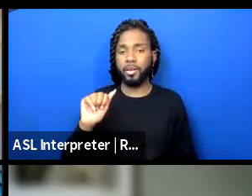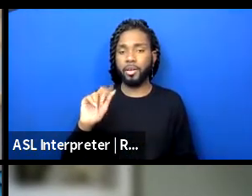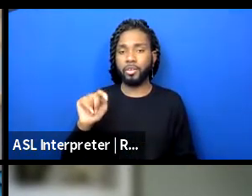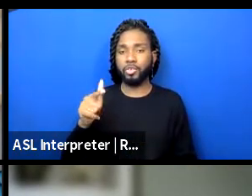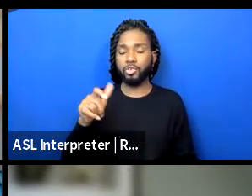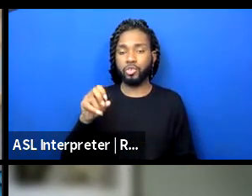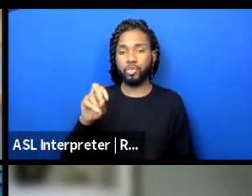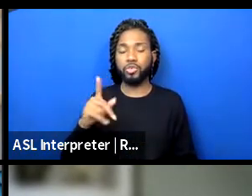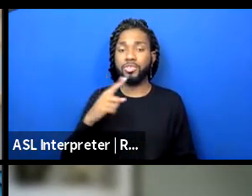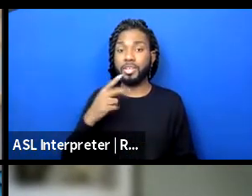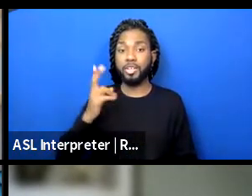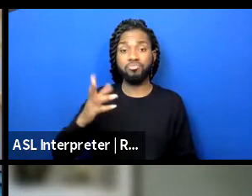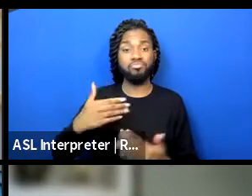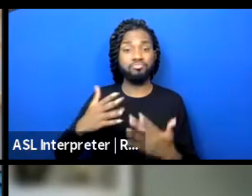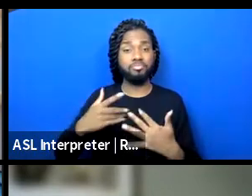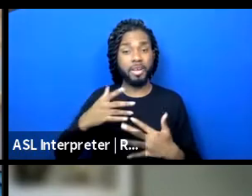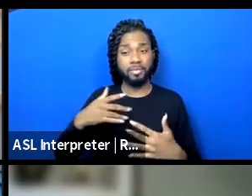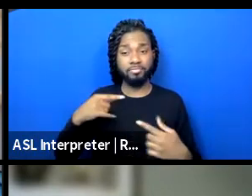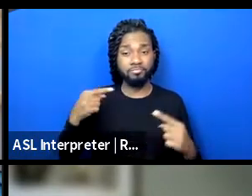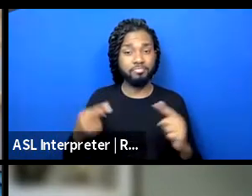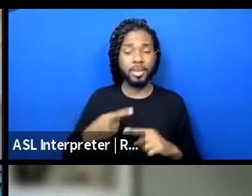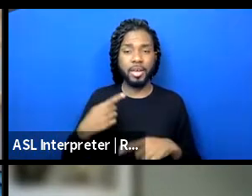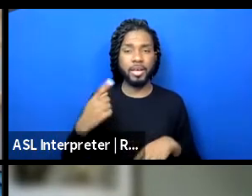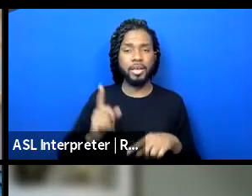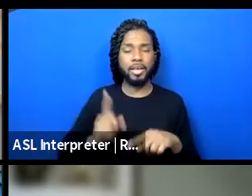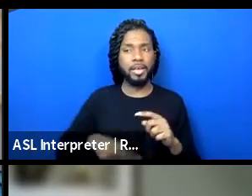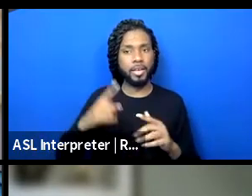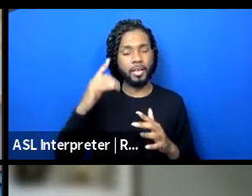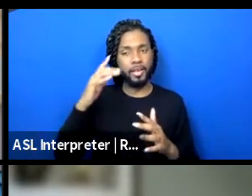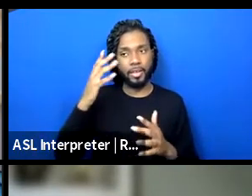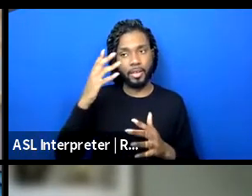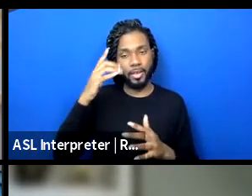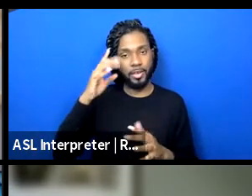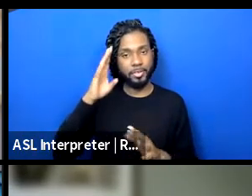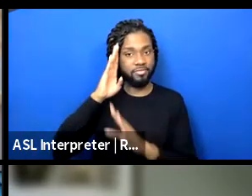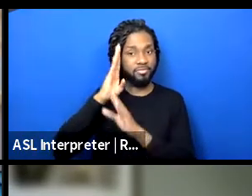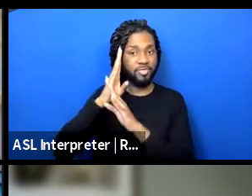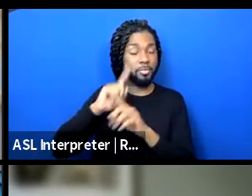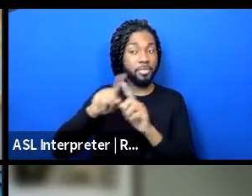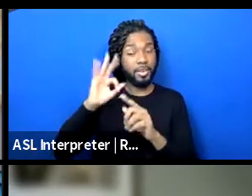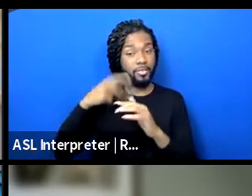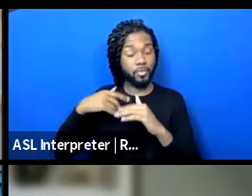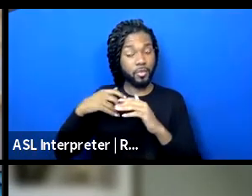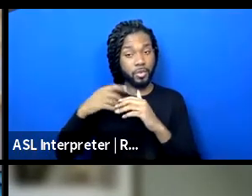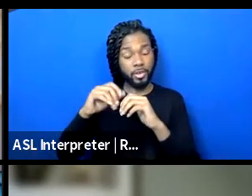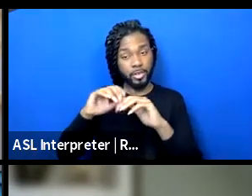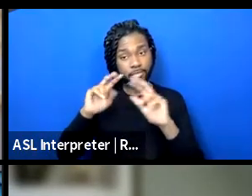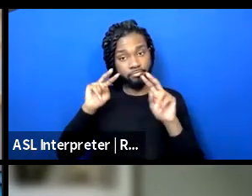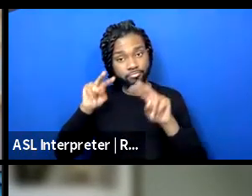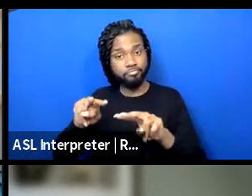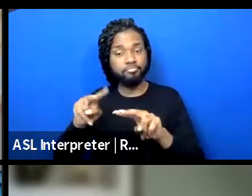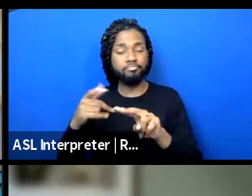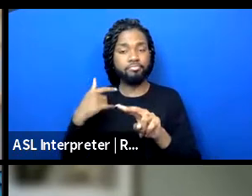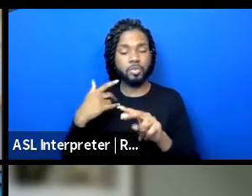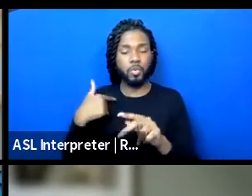despite its wrenching pain, cannot be unlived, but if faced with courage, need not be lived again.